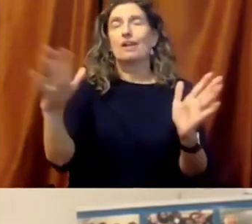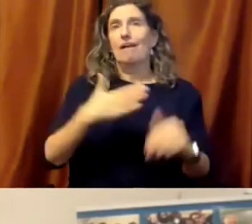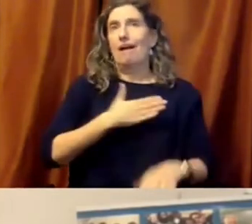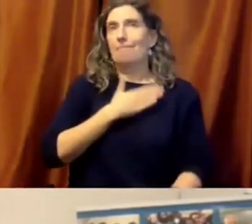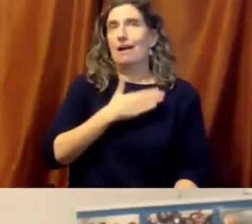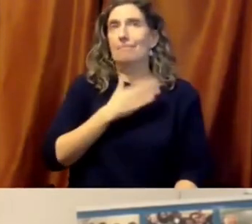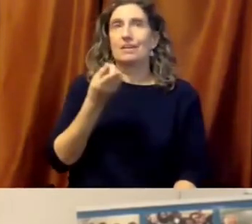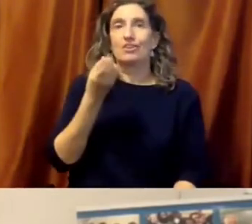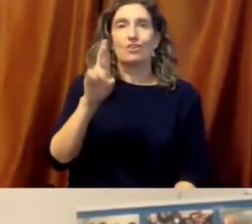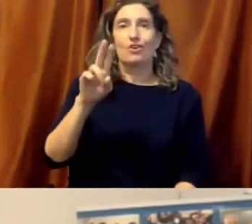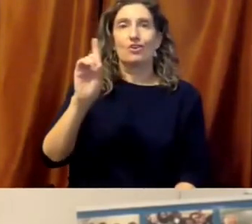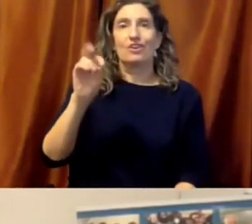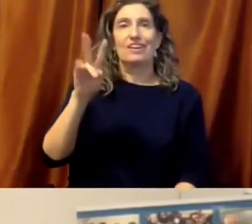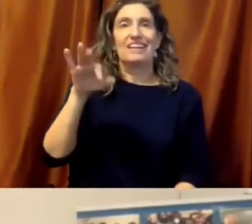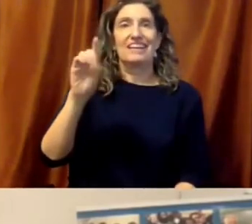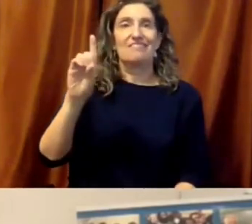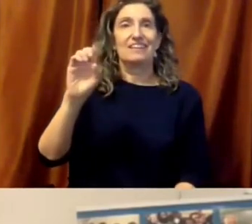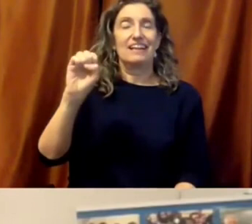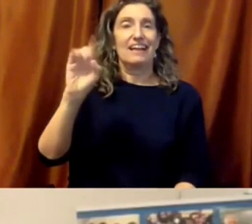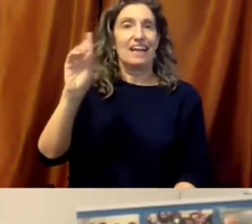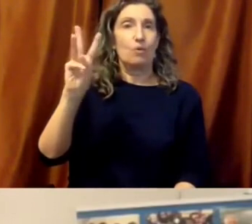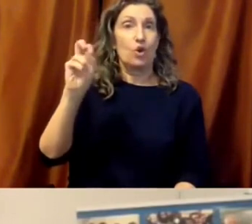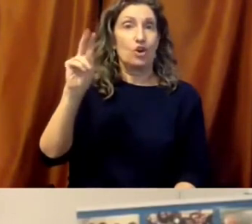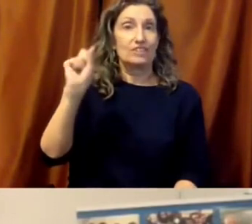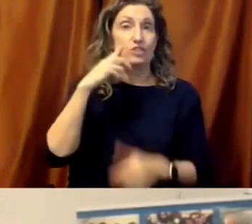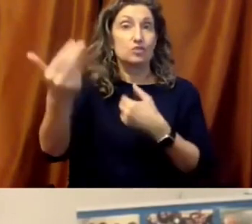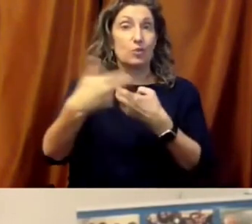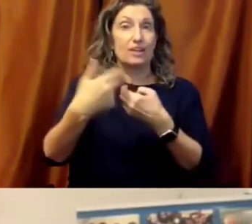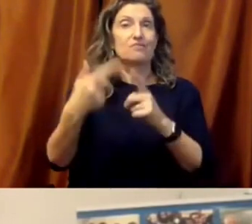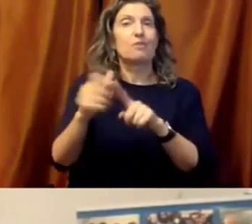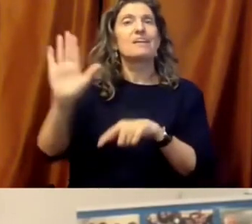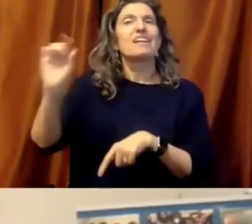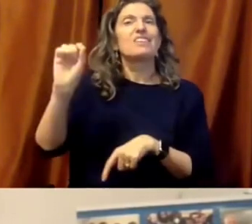Dr. Edwards, are you there? Can you join me on the screen?